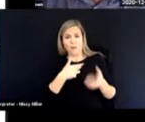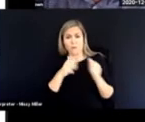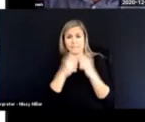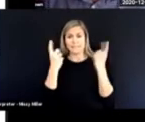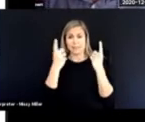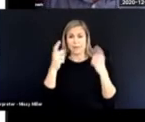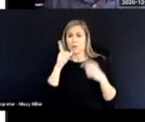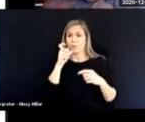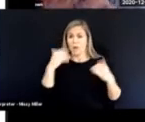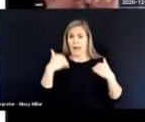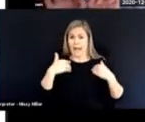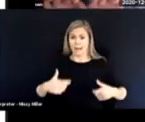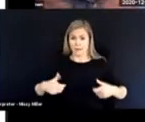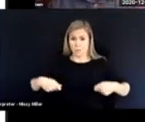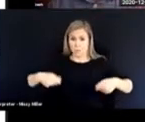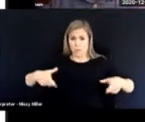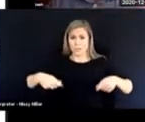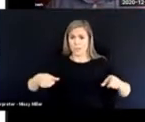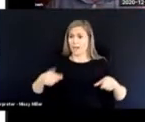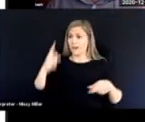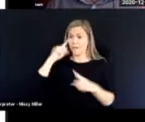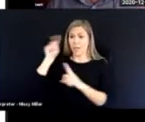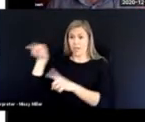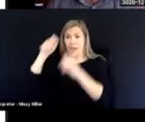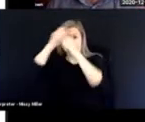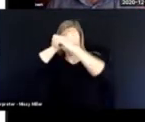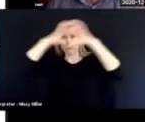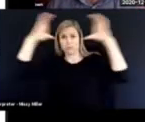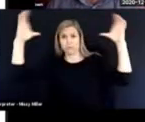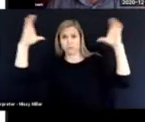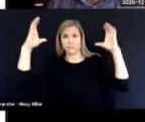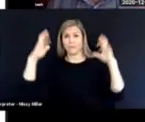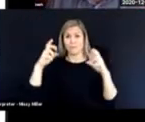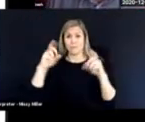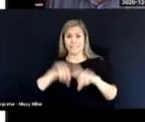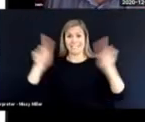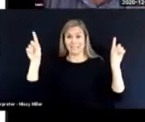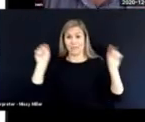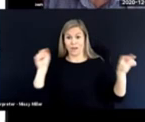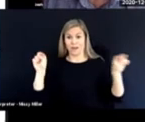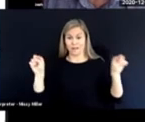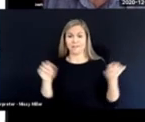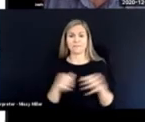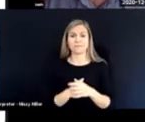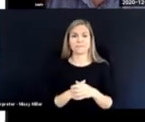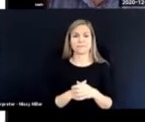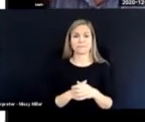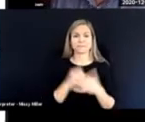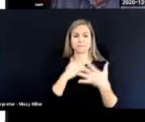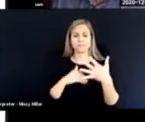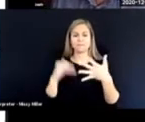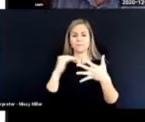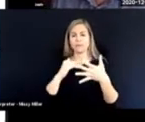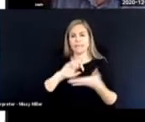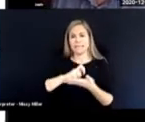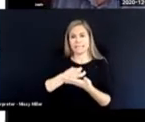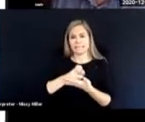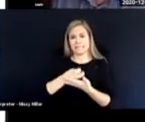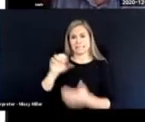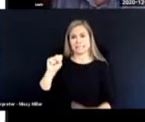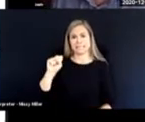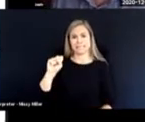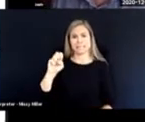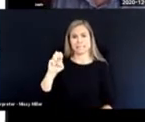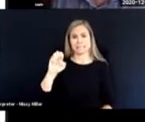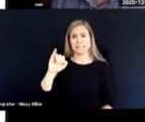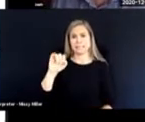wheelchair. And to them, they were two entirely separate worlds. I've put the word seizures because one day